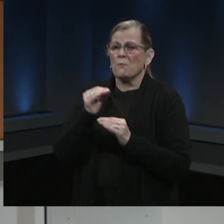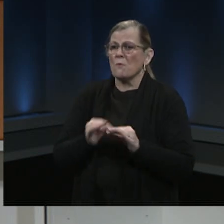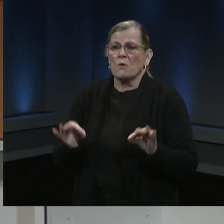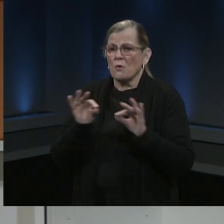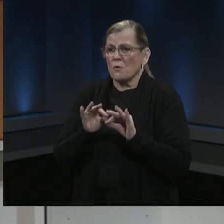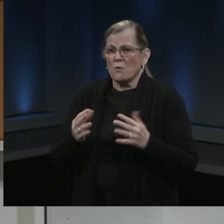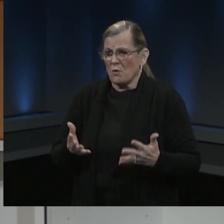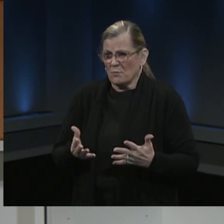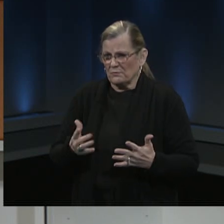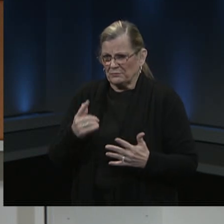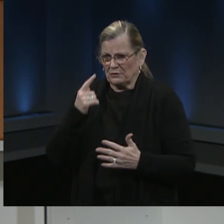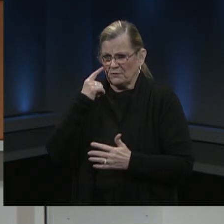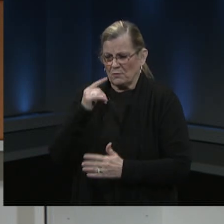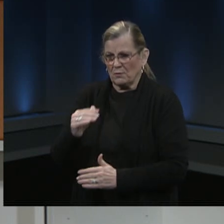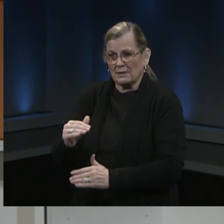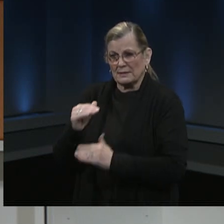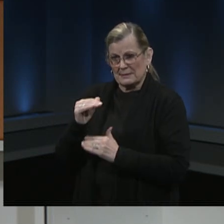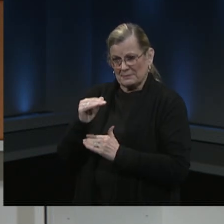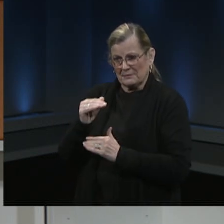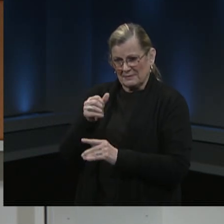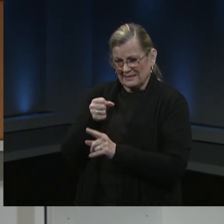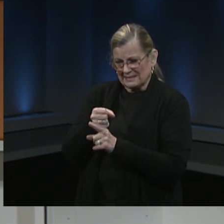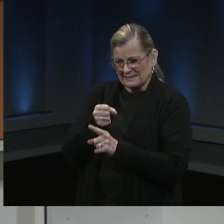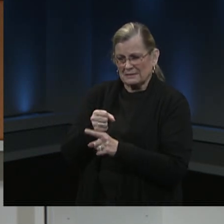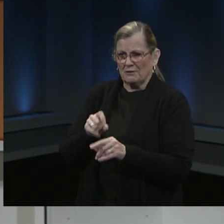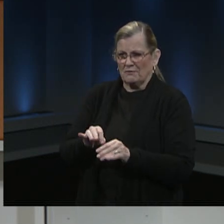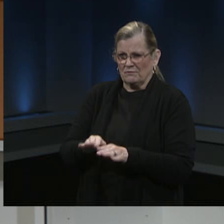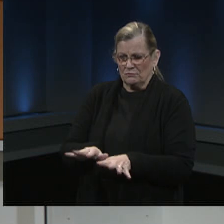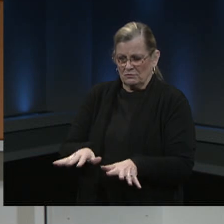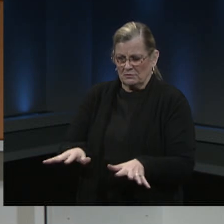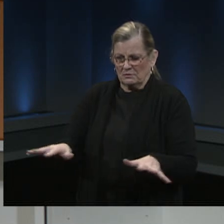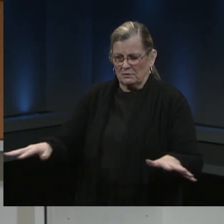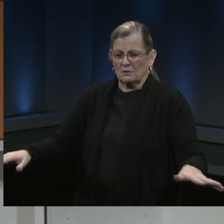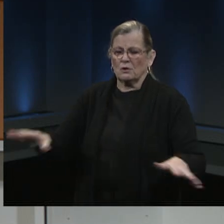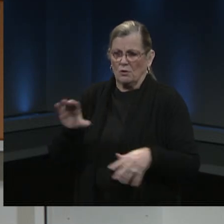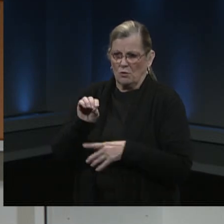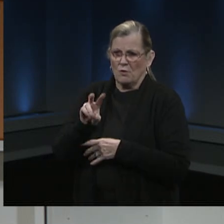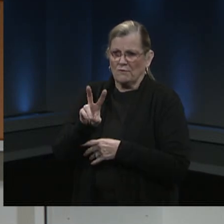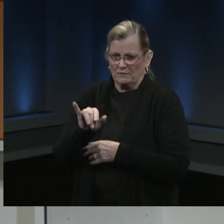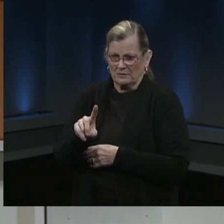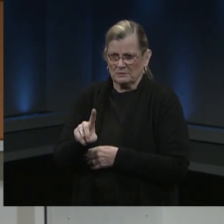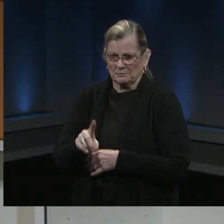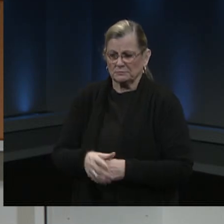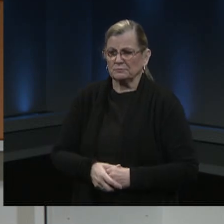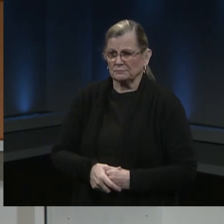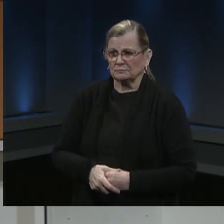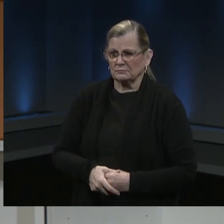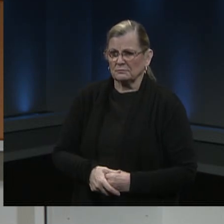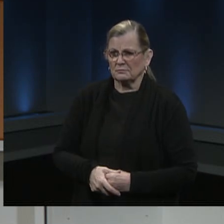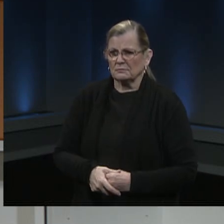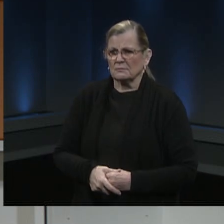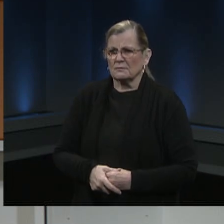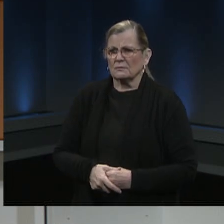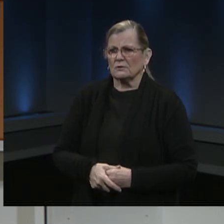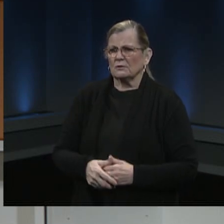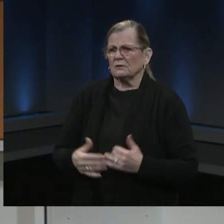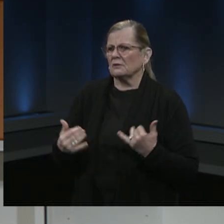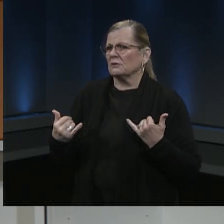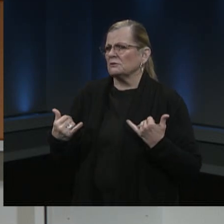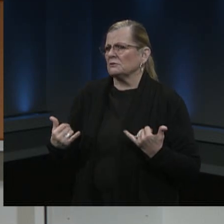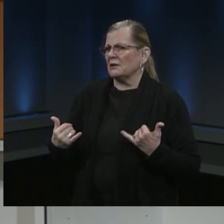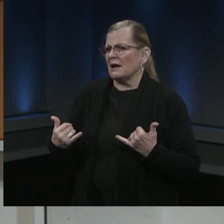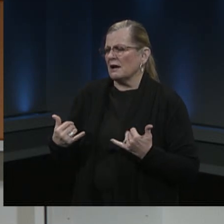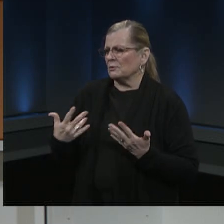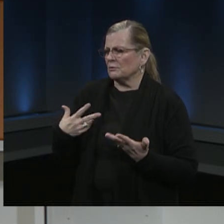the impact of COVID-19 transmission in our schools. But tonight we're going to talk about vaccines and the immunization